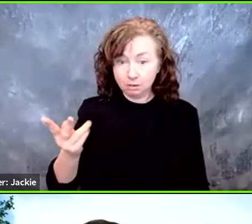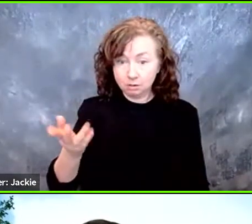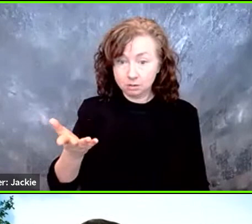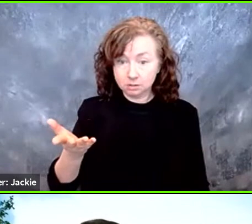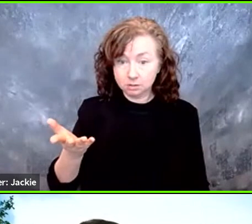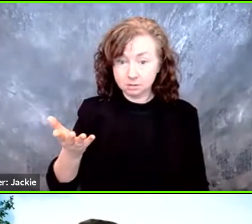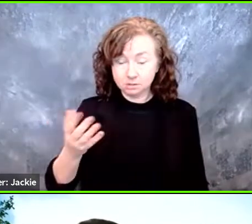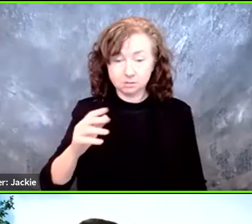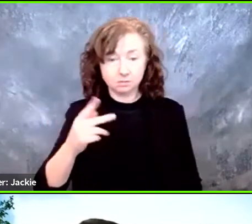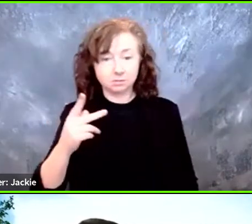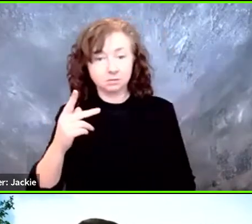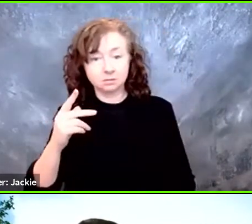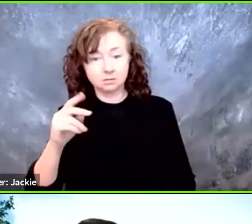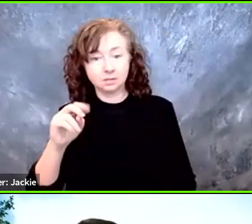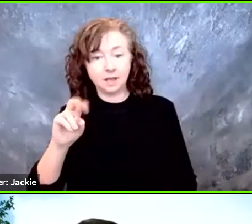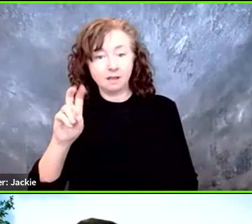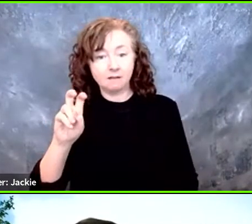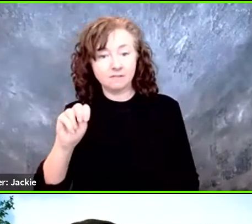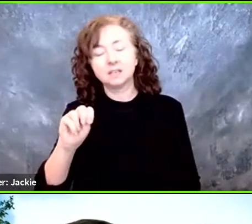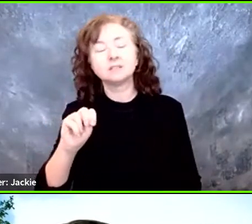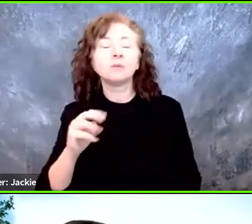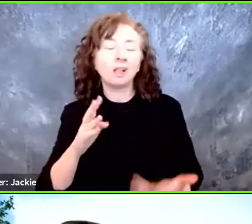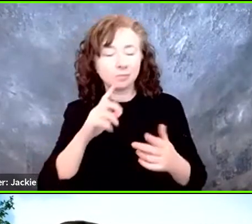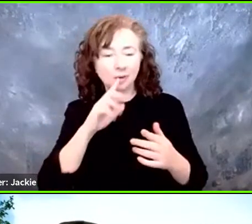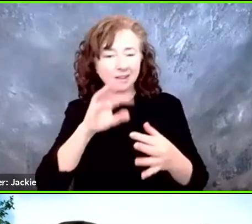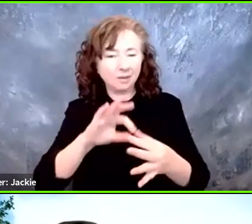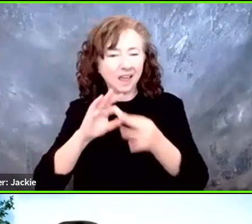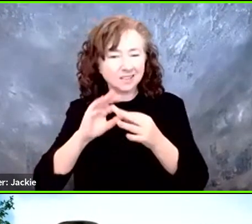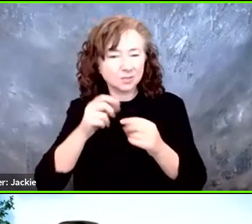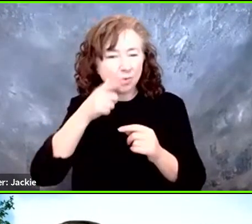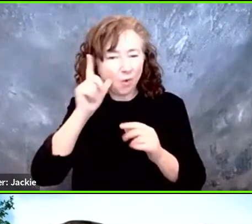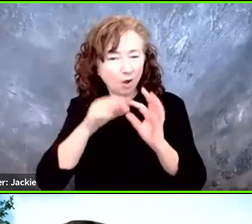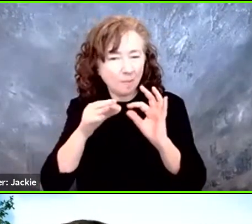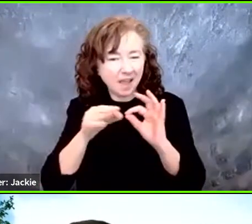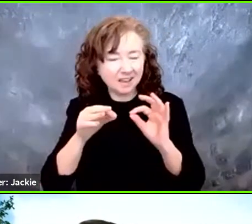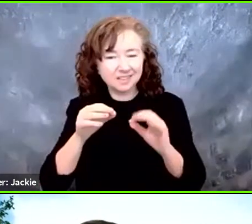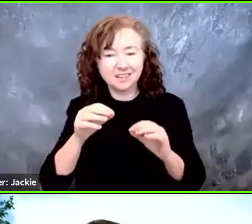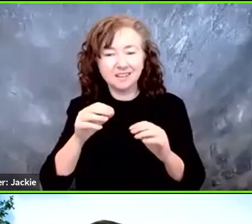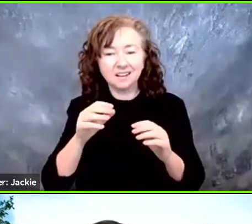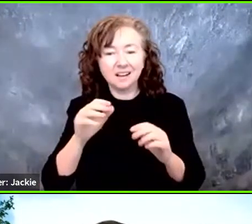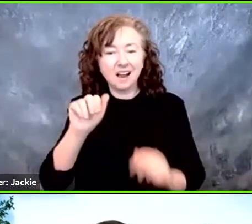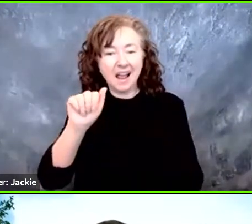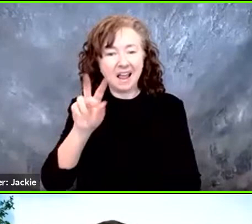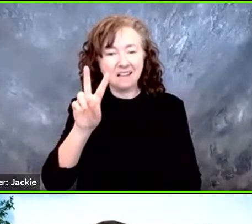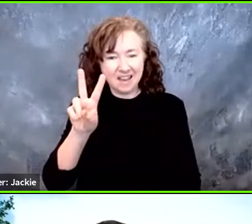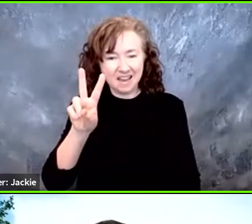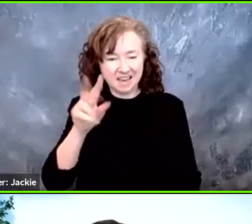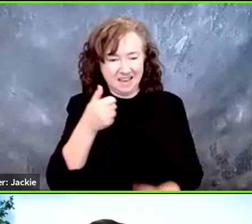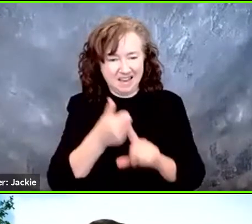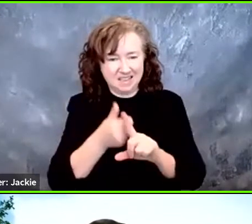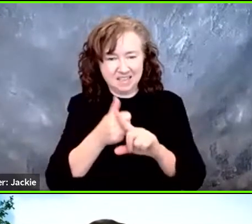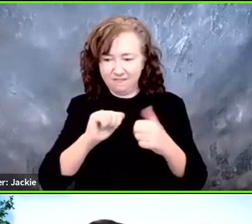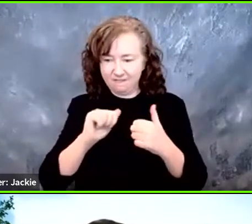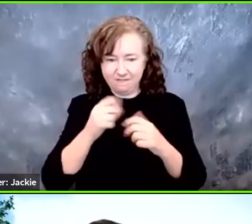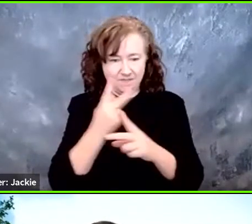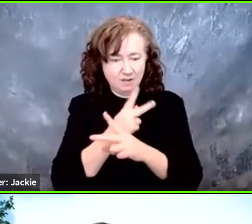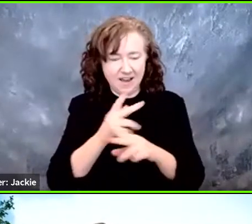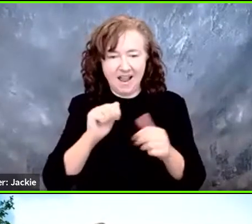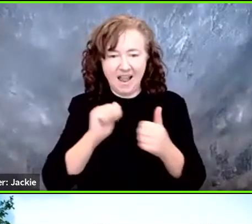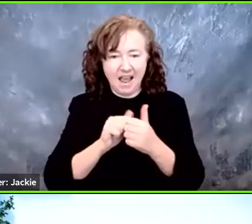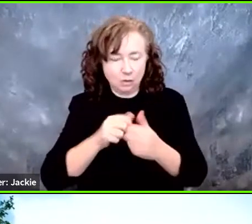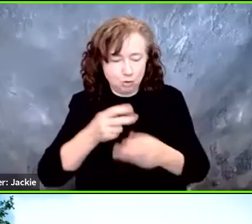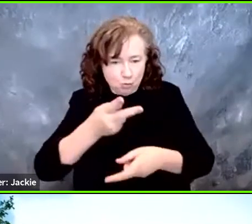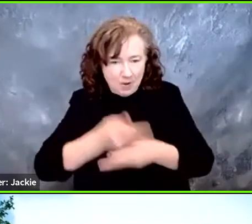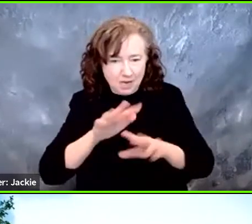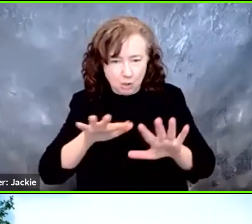Well, I guess it just goes back to my comments earlier on, you know, having a driverless vehicle figure out how best to handle the situation. I mean,